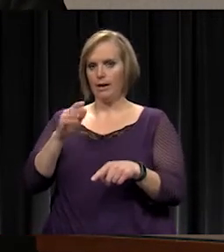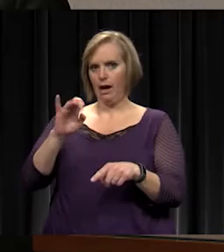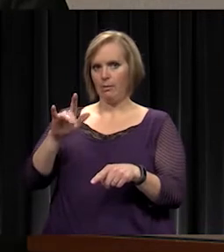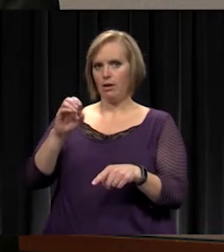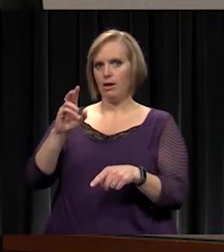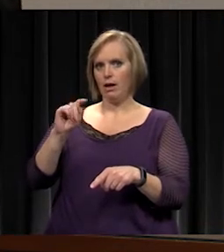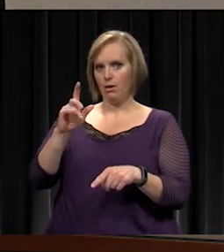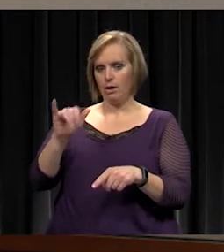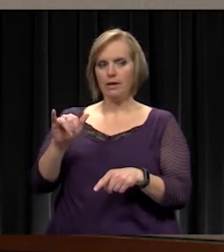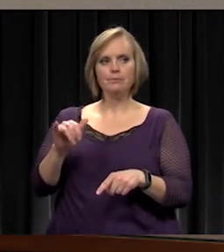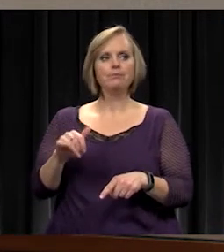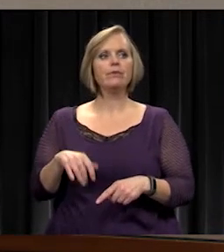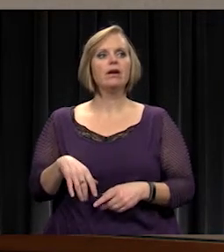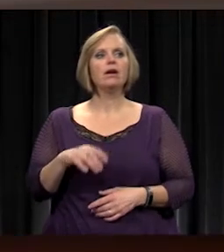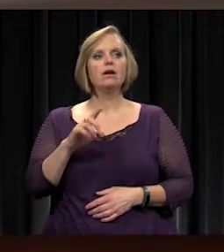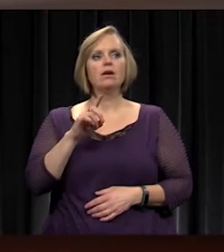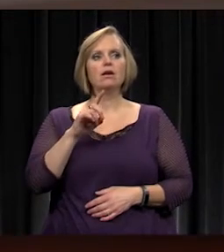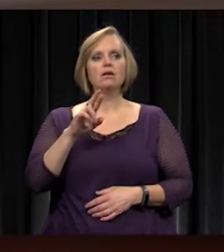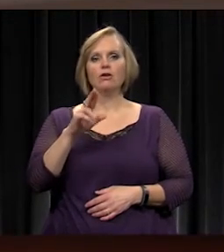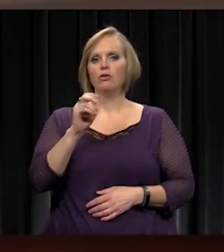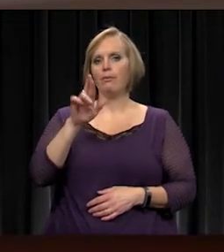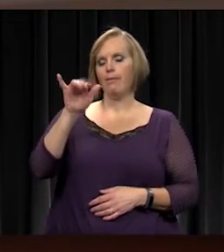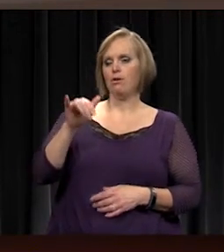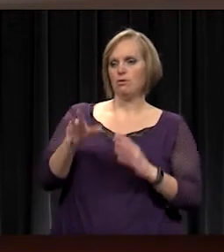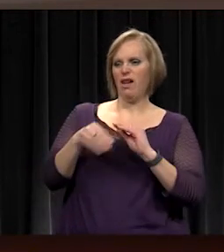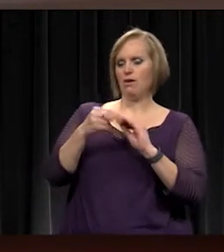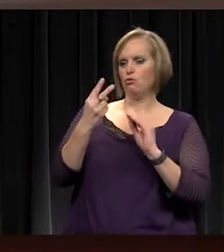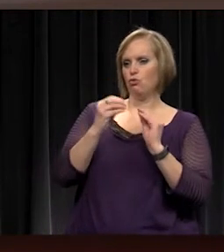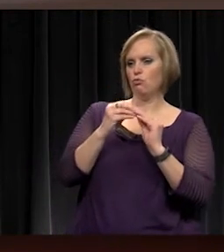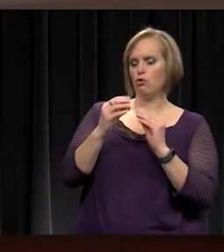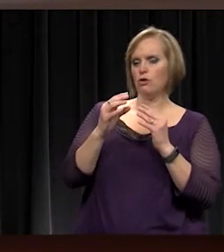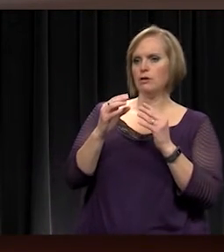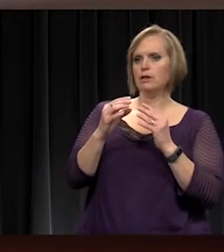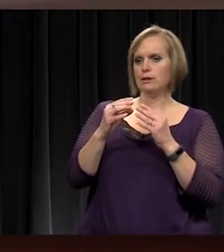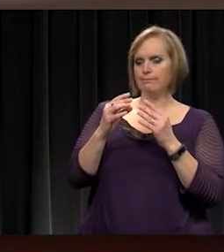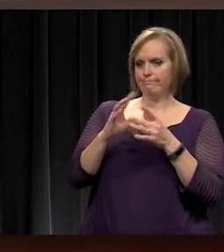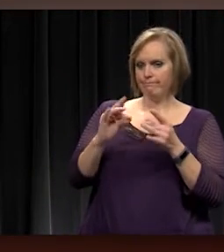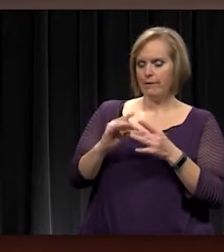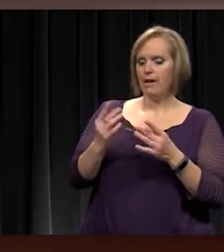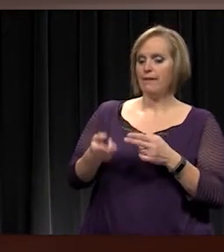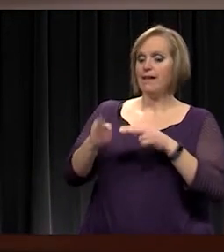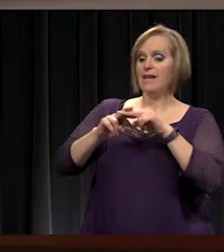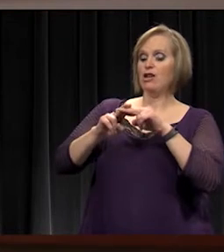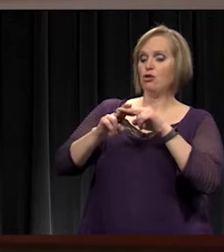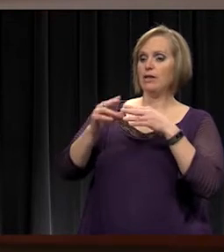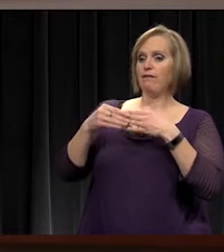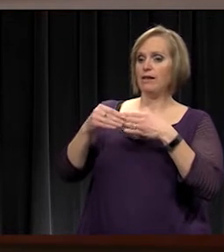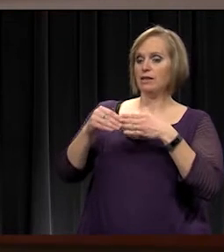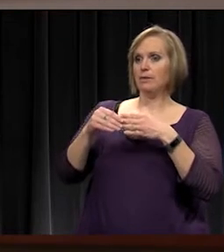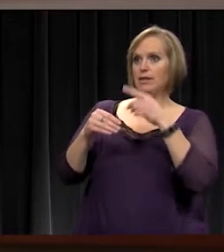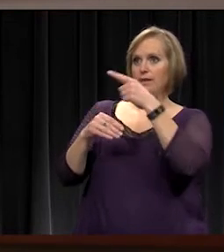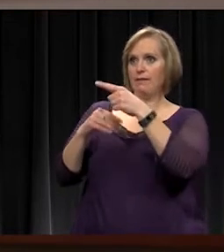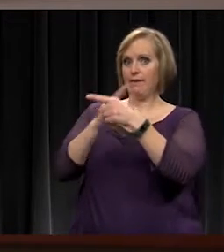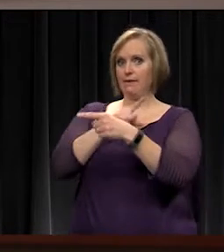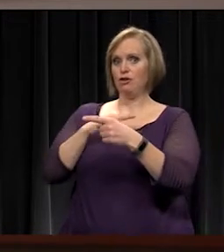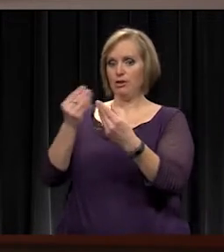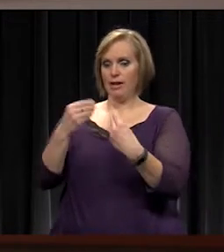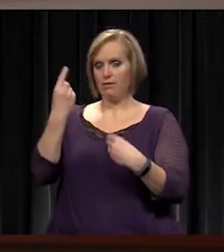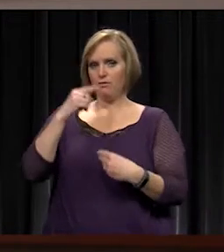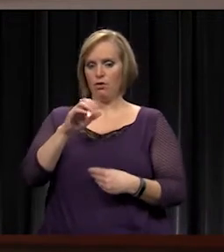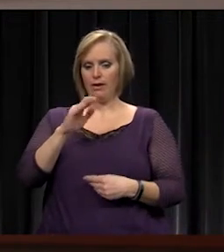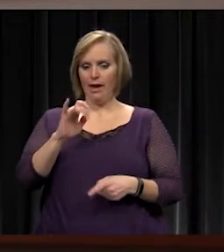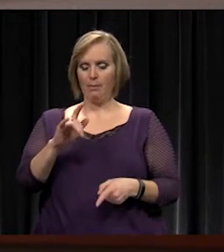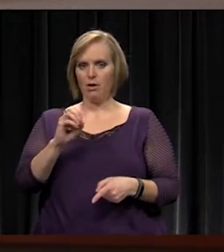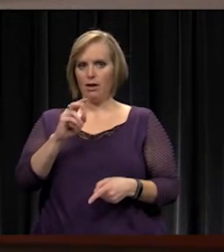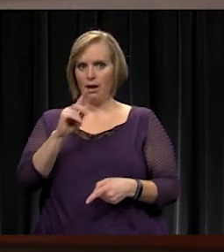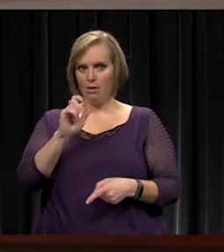I'd like to add two more quick comments, if I could. The increased flexibility that the legislature gave us for our capital outlay comes into